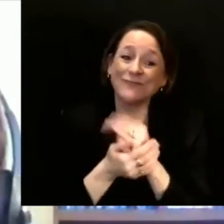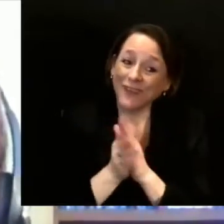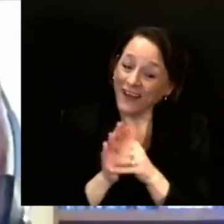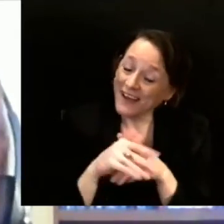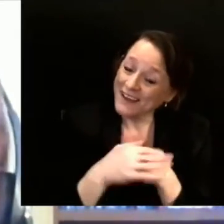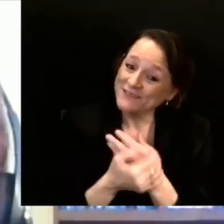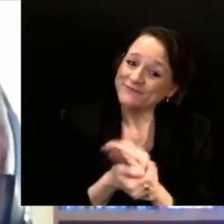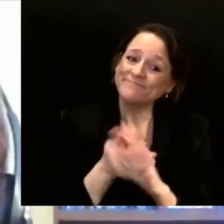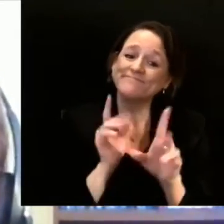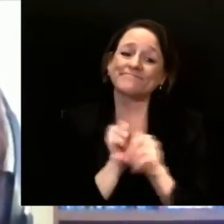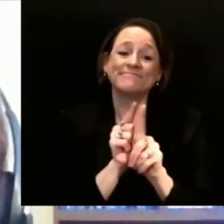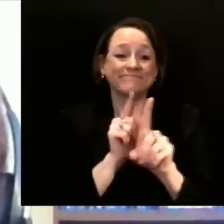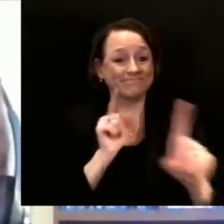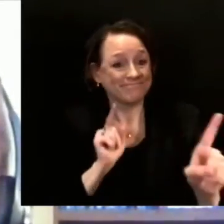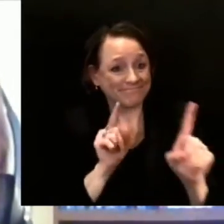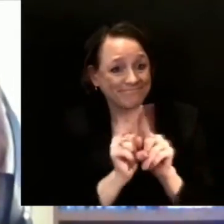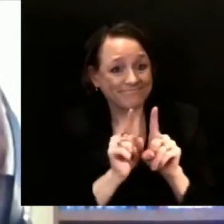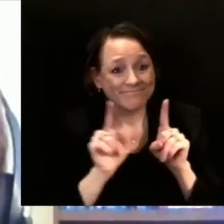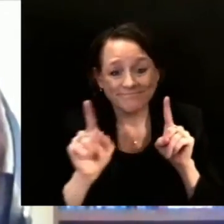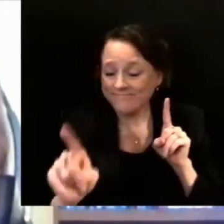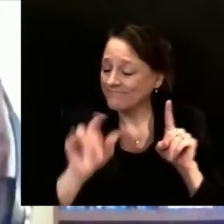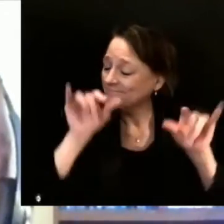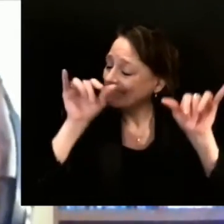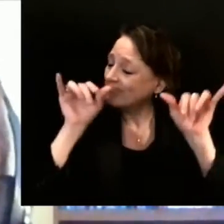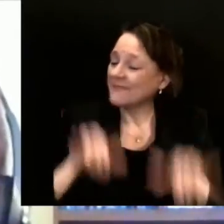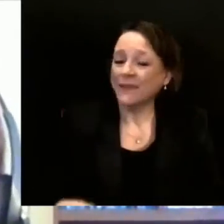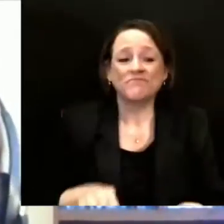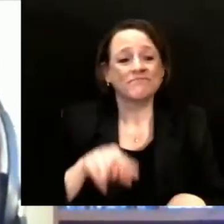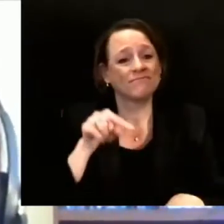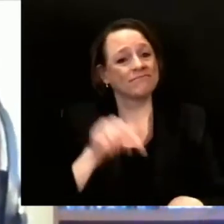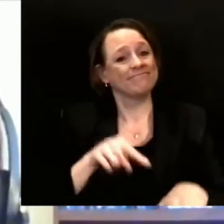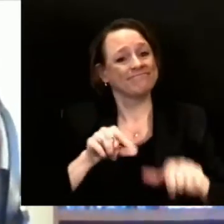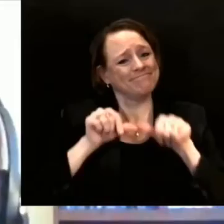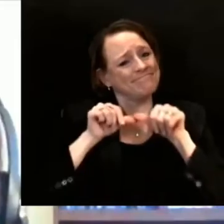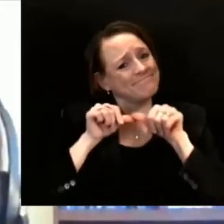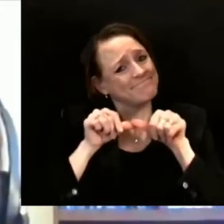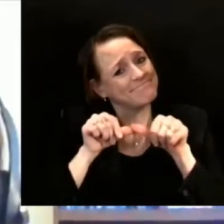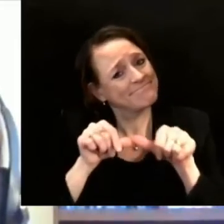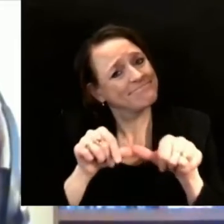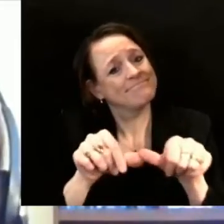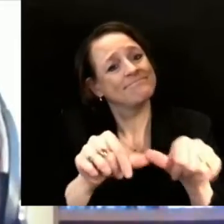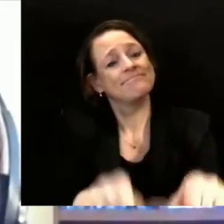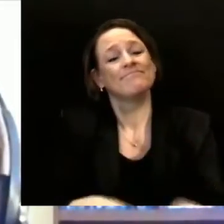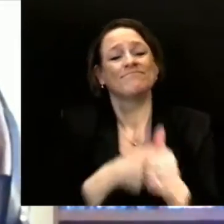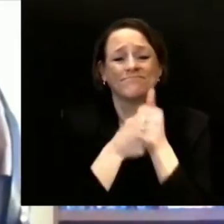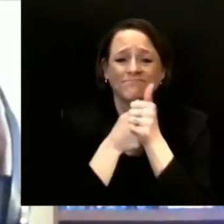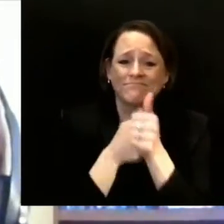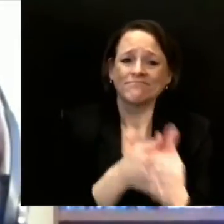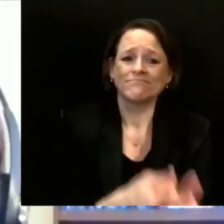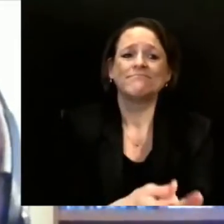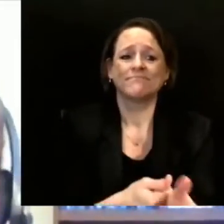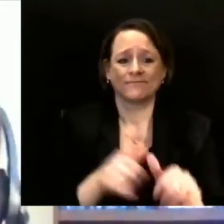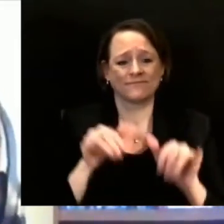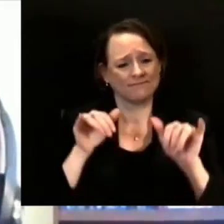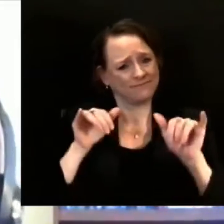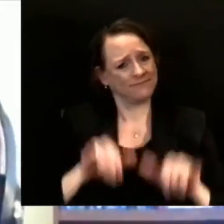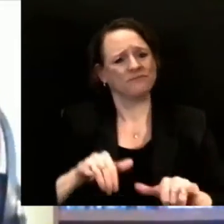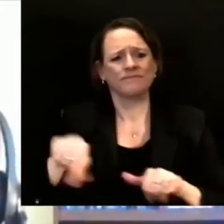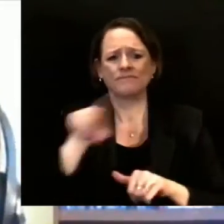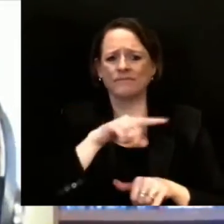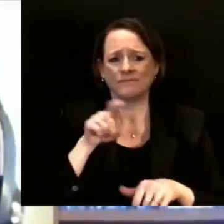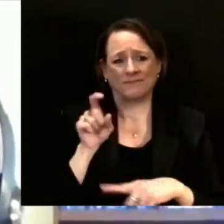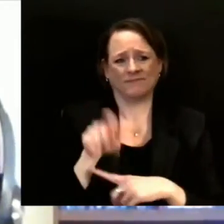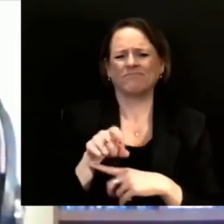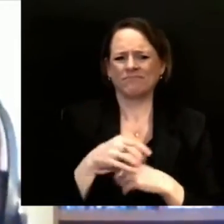incredibly critical behaviors in order for us to contain the spread of the virus. Because